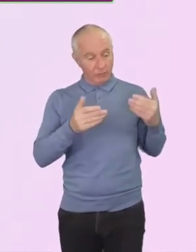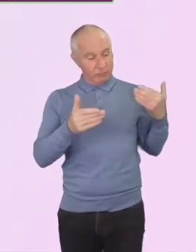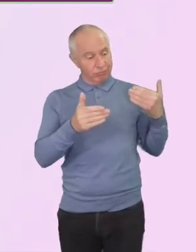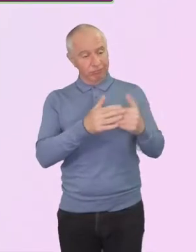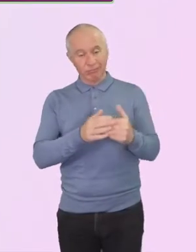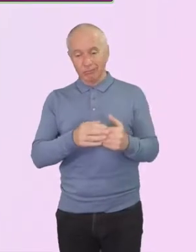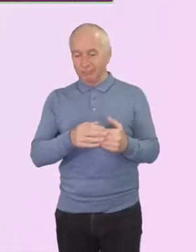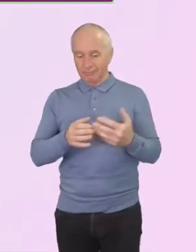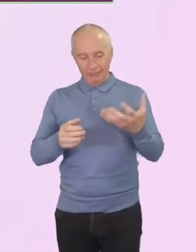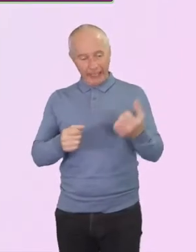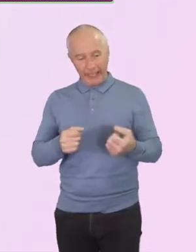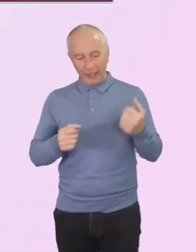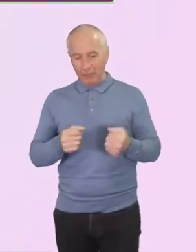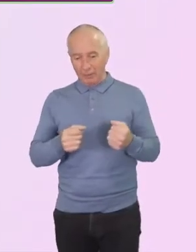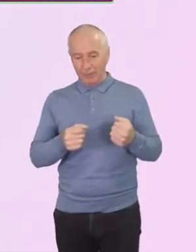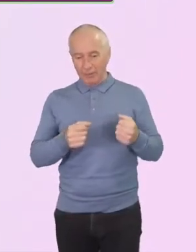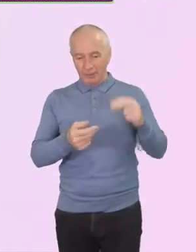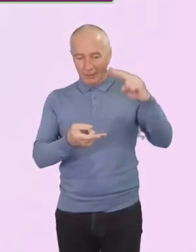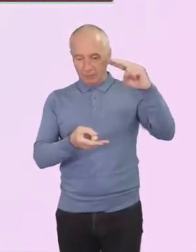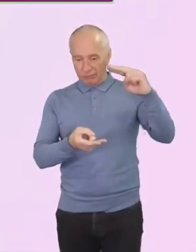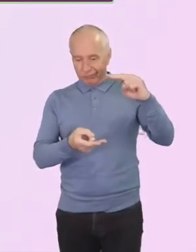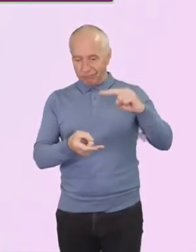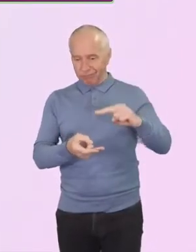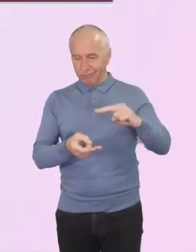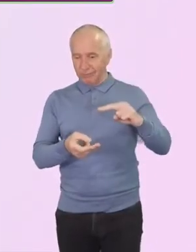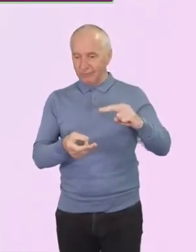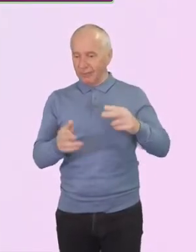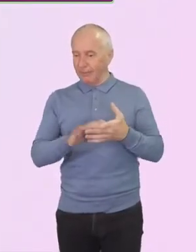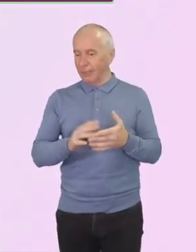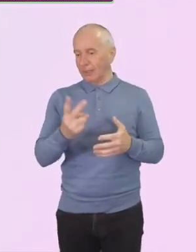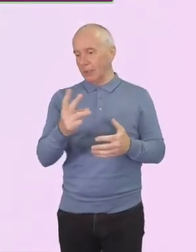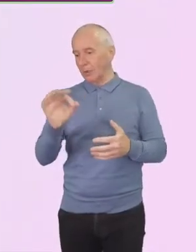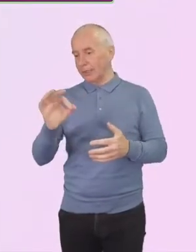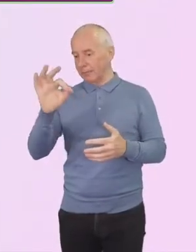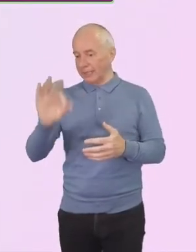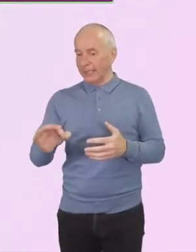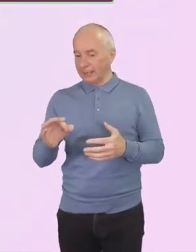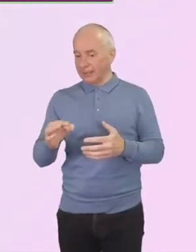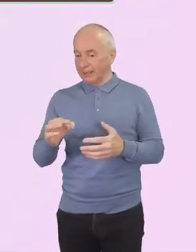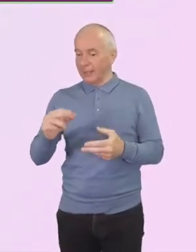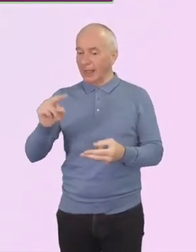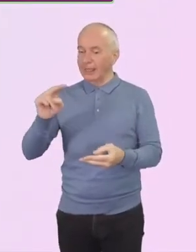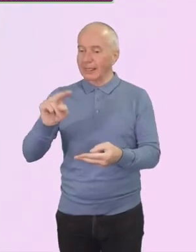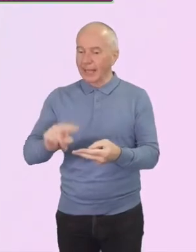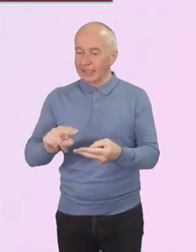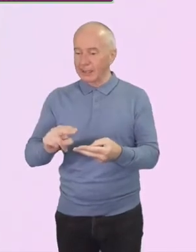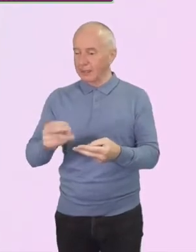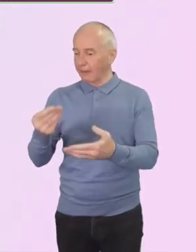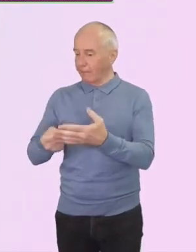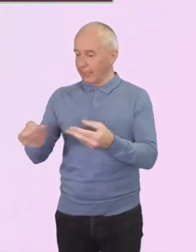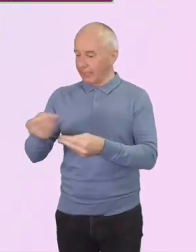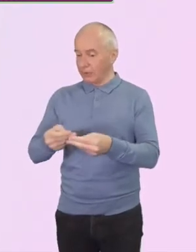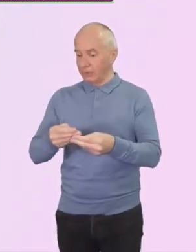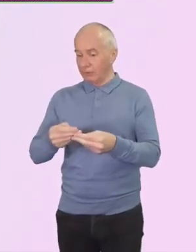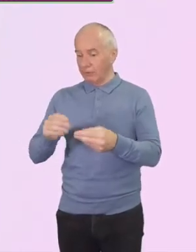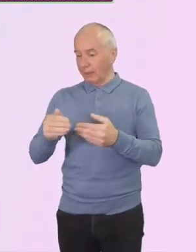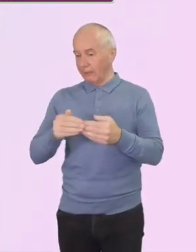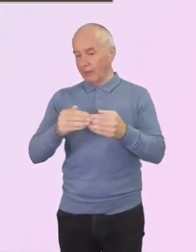slow decline in income will mean we have 20% fewer financial resources in 10 years' time if